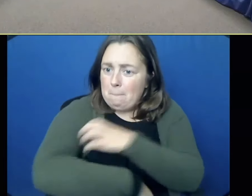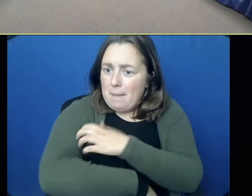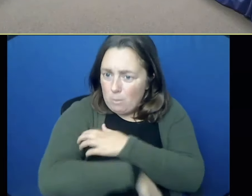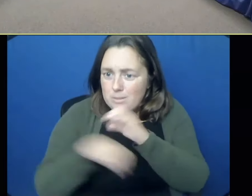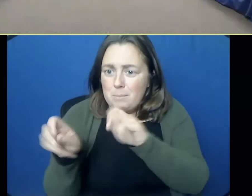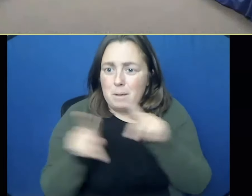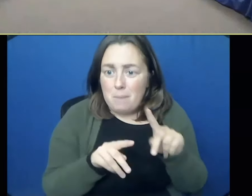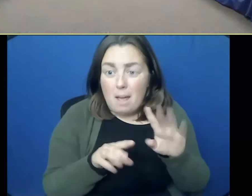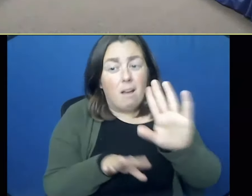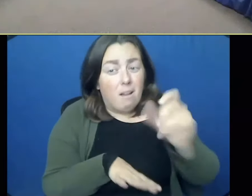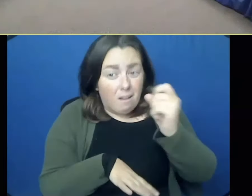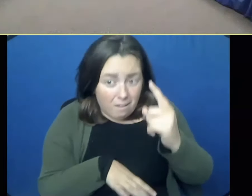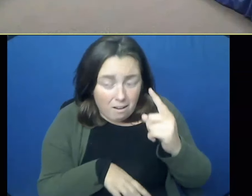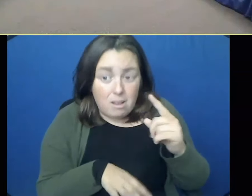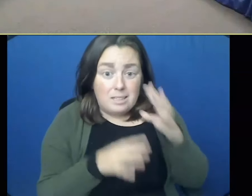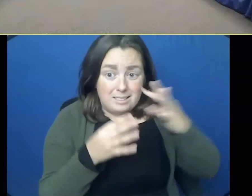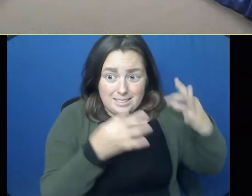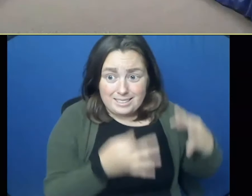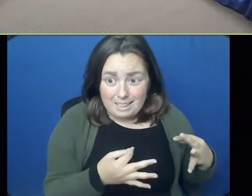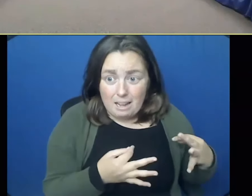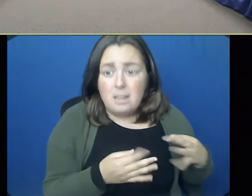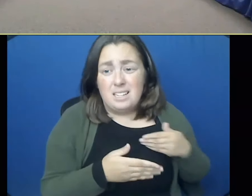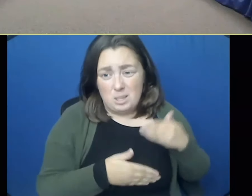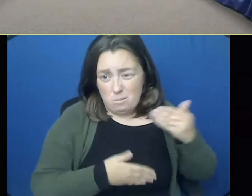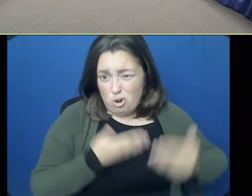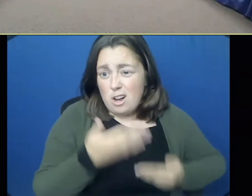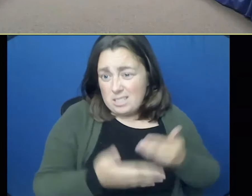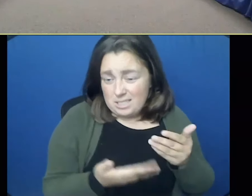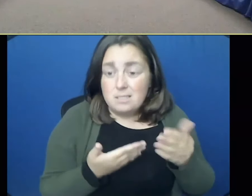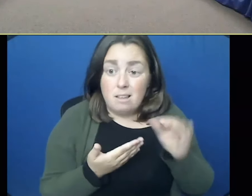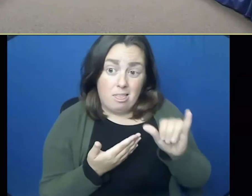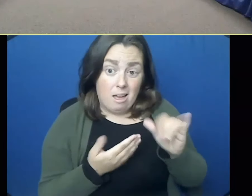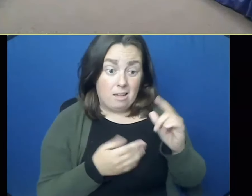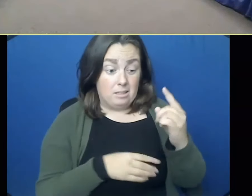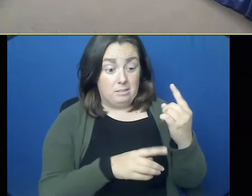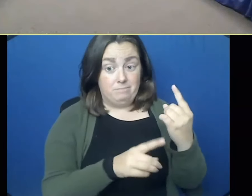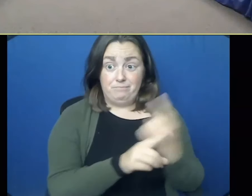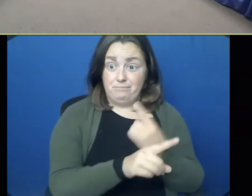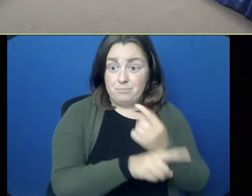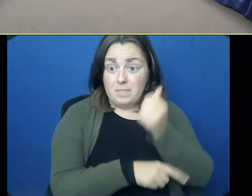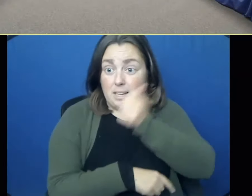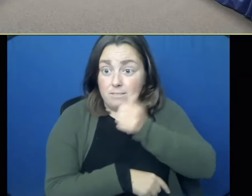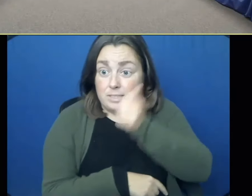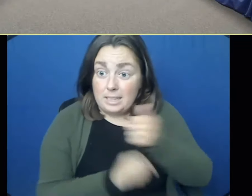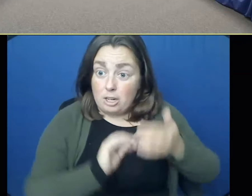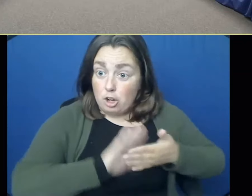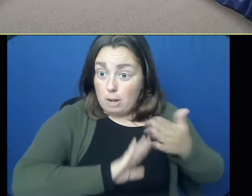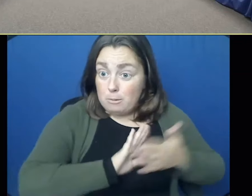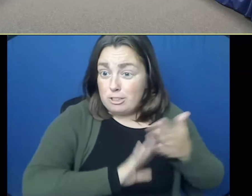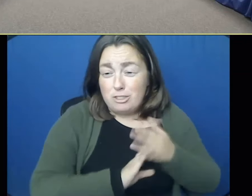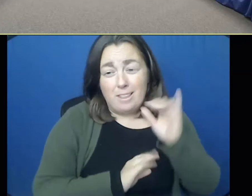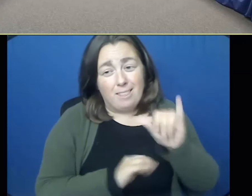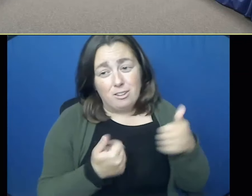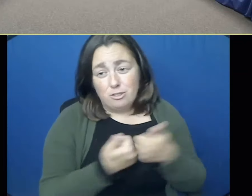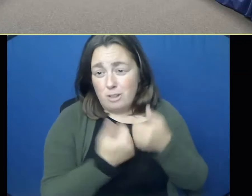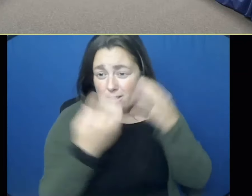process. It, it's a, the most difficult decision that I make in terms of the day-to-day operations. Um, this is the weather. And to be quite honest, taking